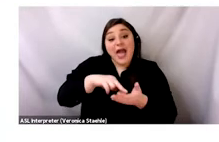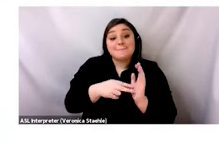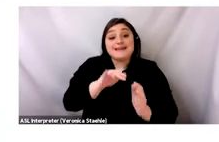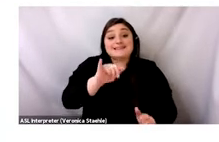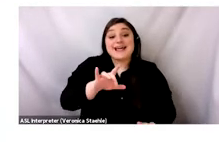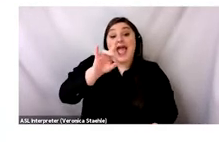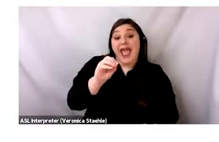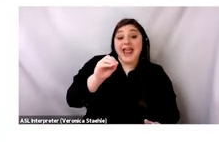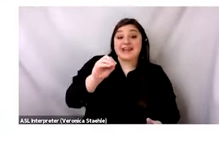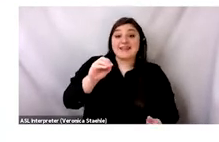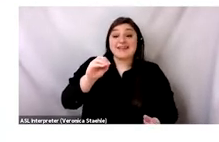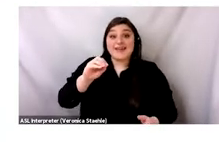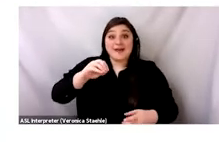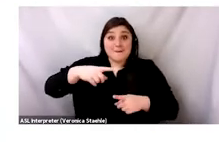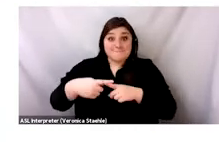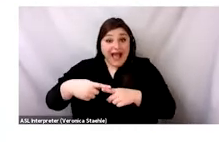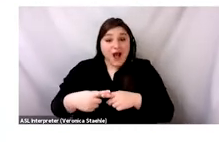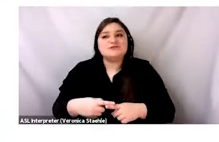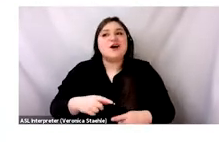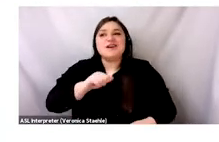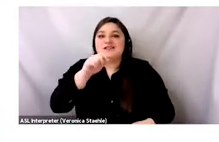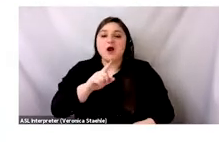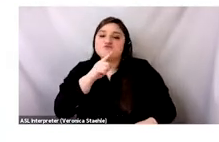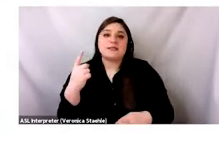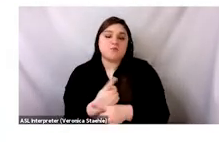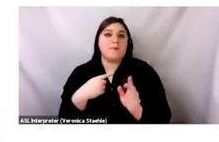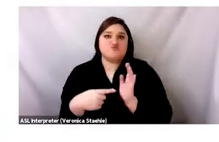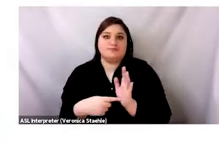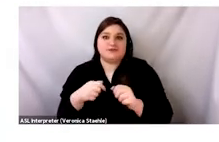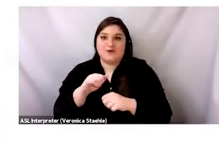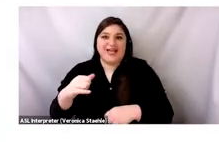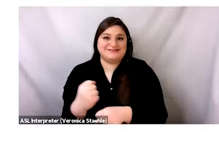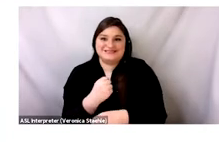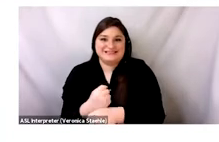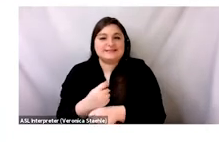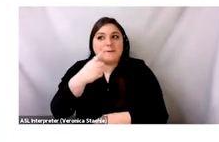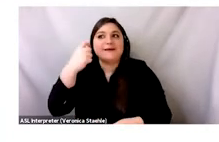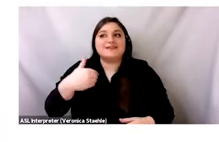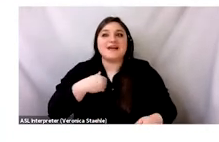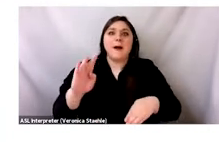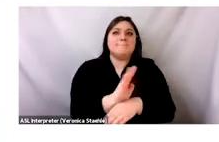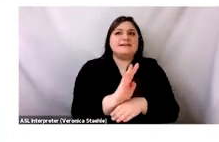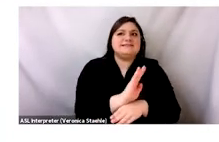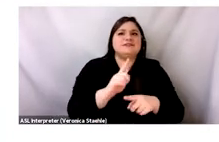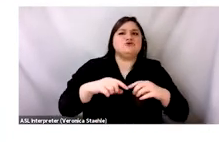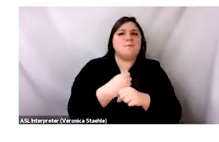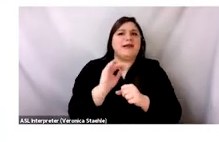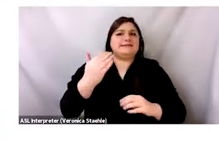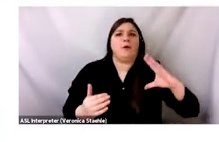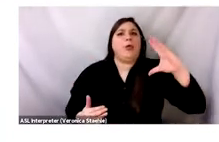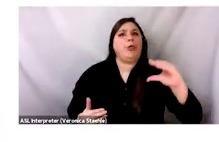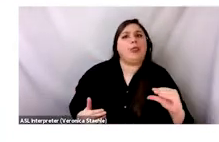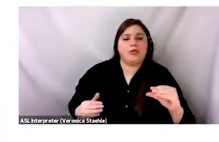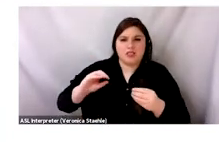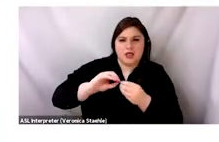The point being that we lack data that reflects the difference between what individuals are throwing out and what fashion retailers are throwing